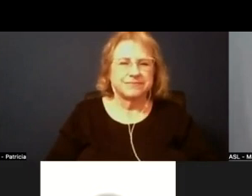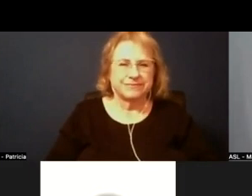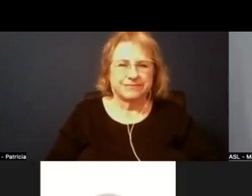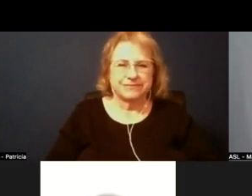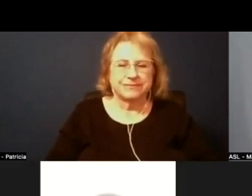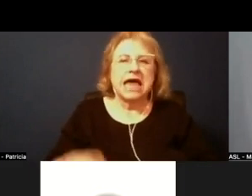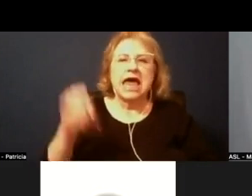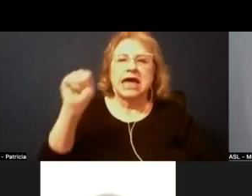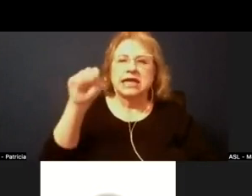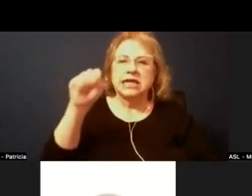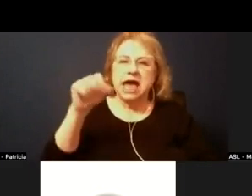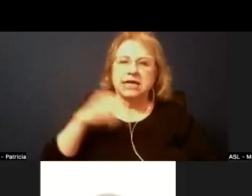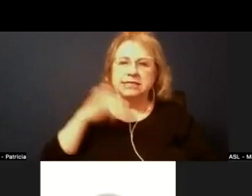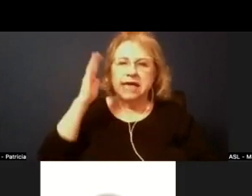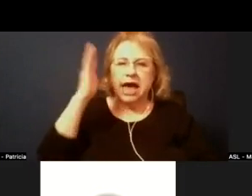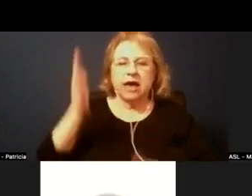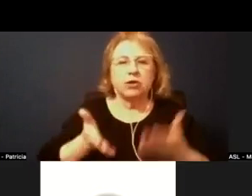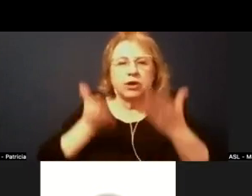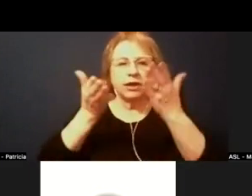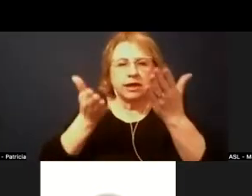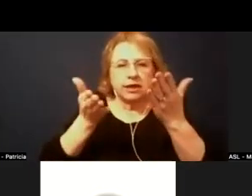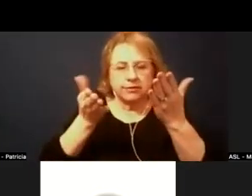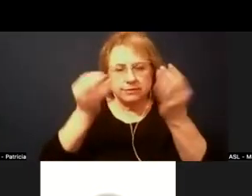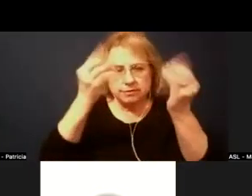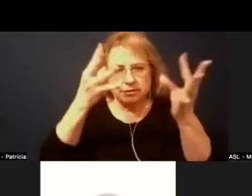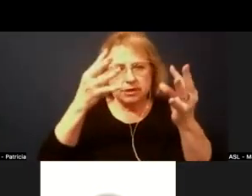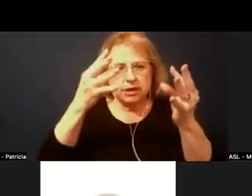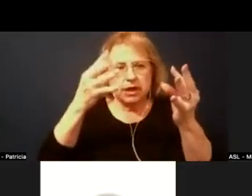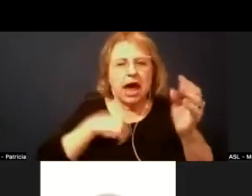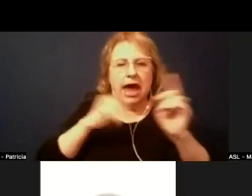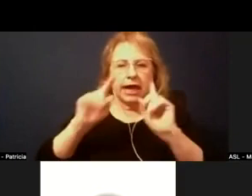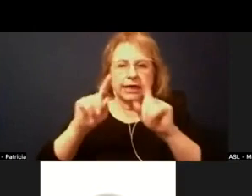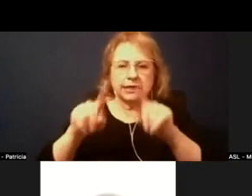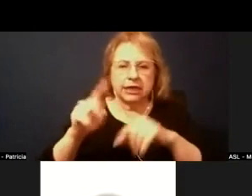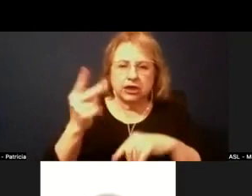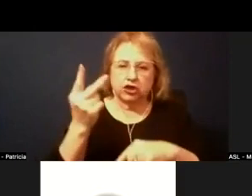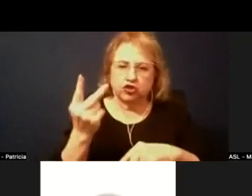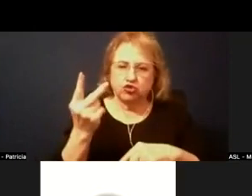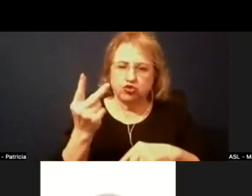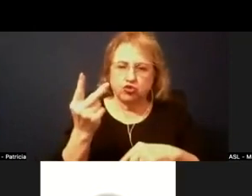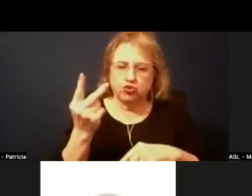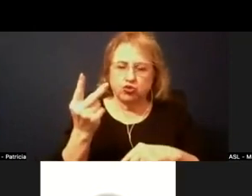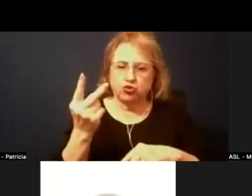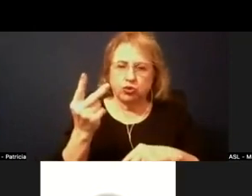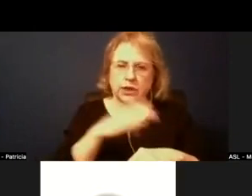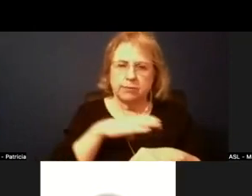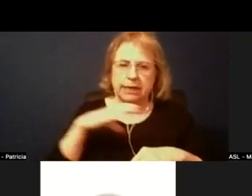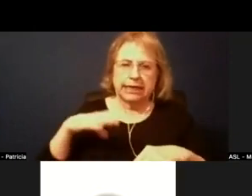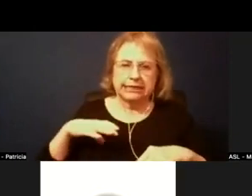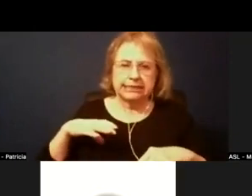Yes, I will give a quick update. I attended two committees